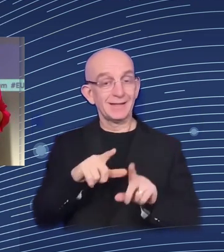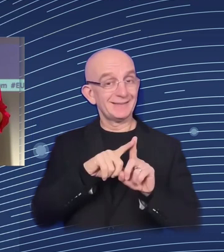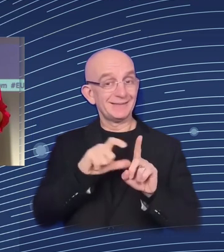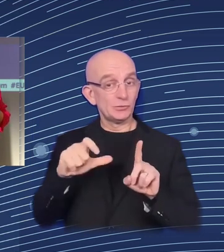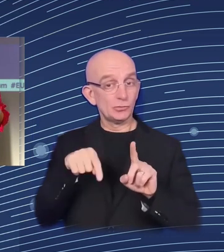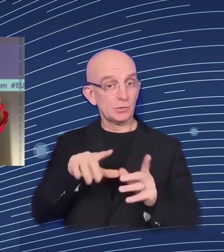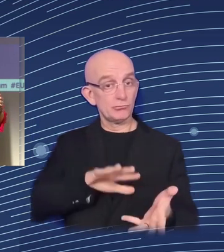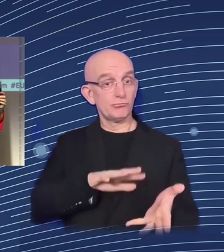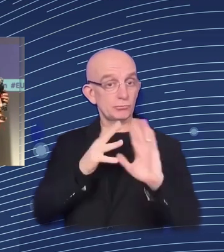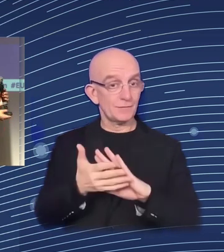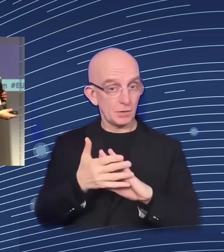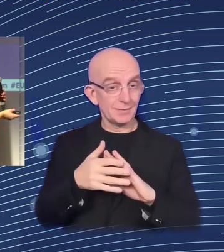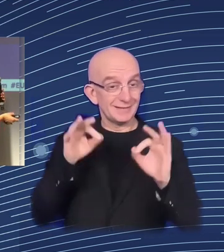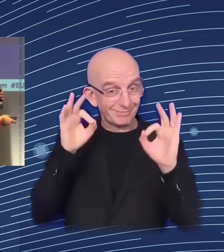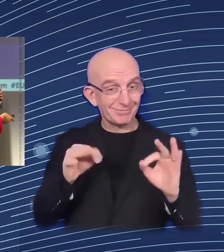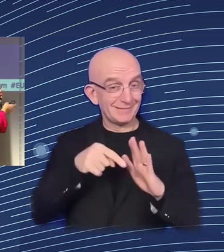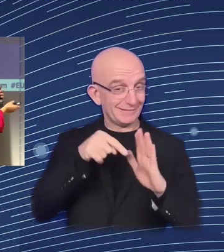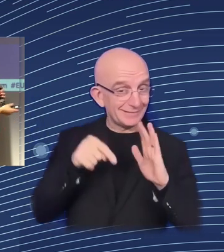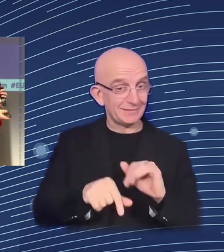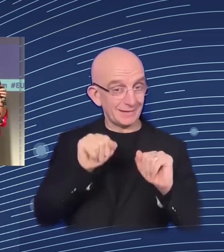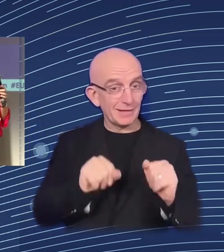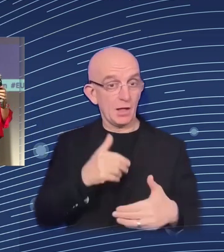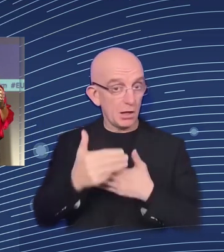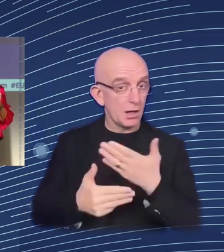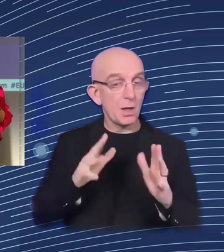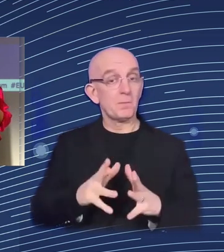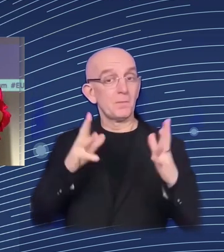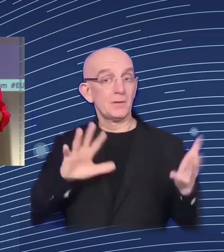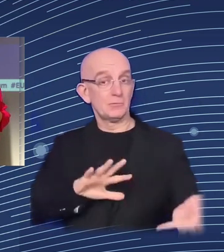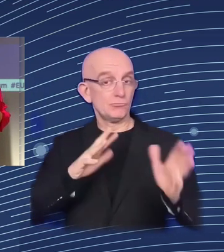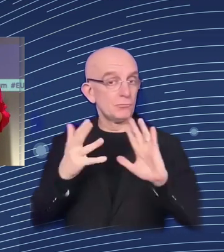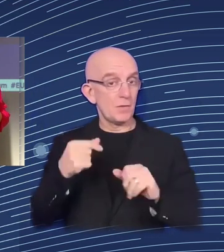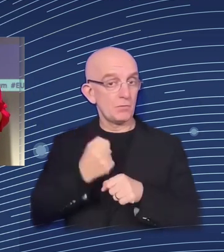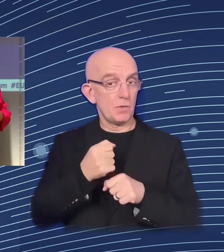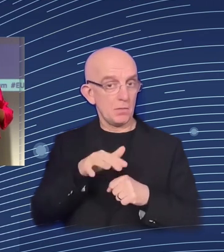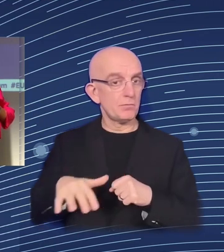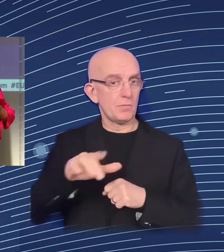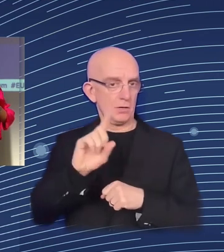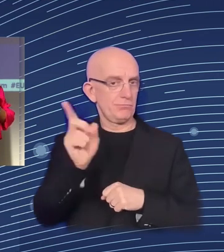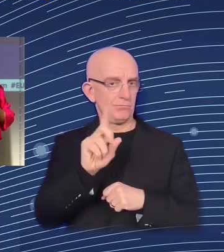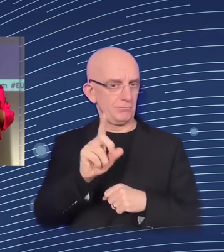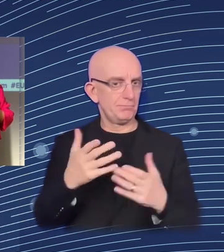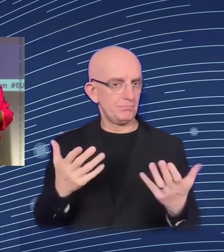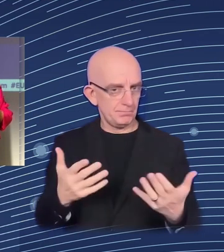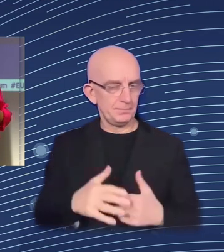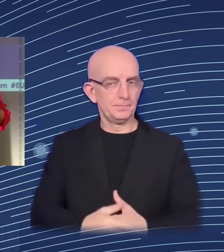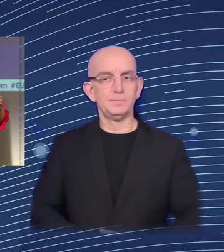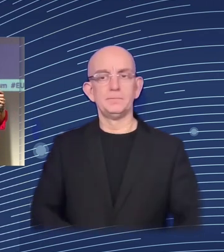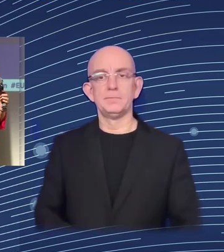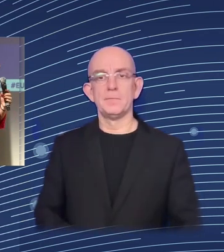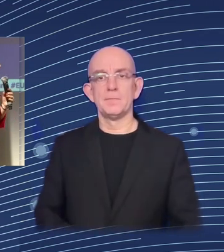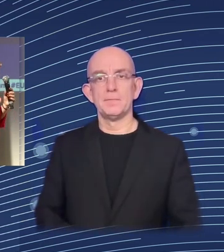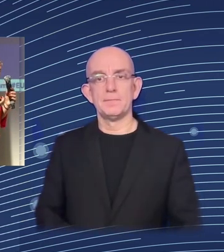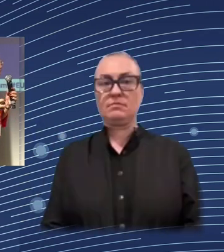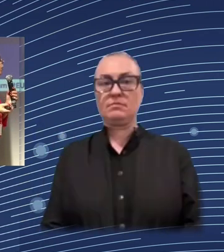in the labor market. Or the indicators that we consider are actually partial, so